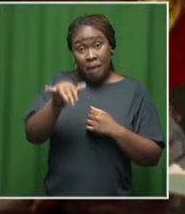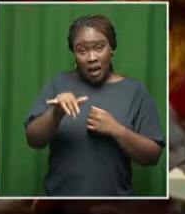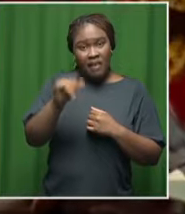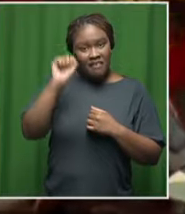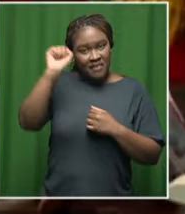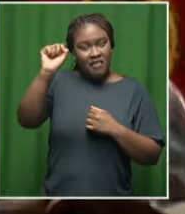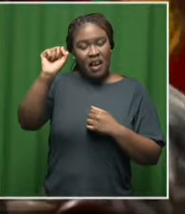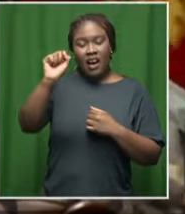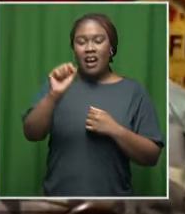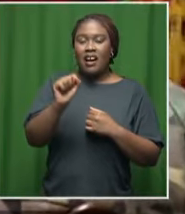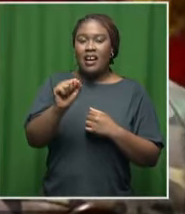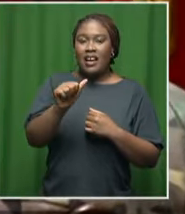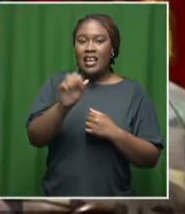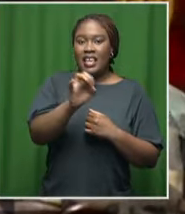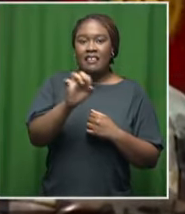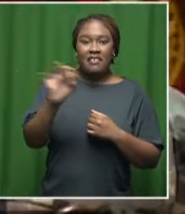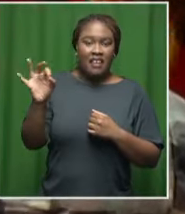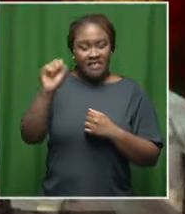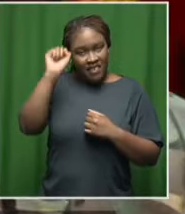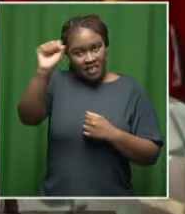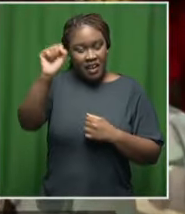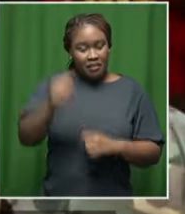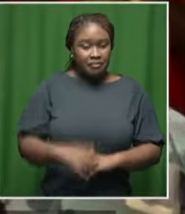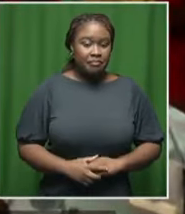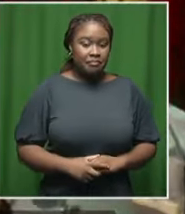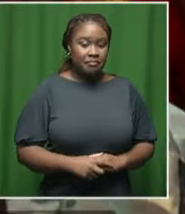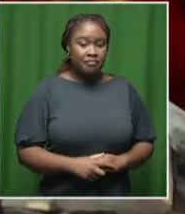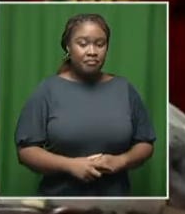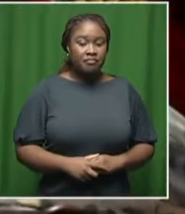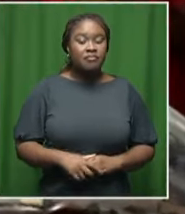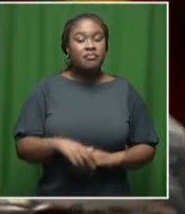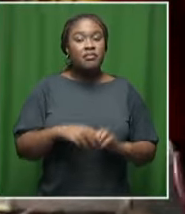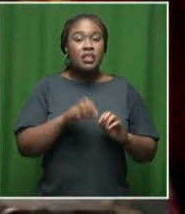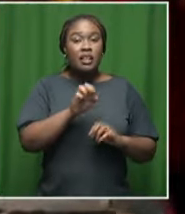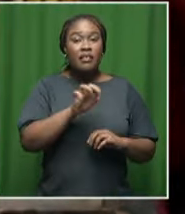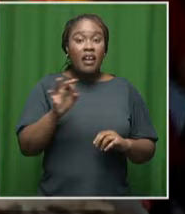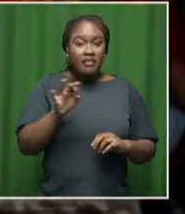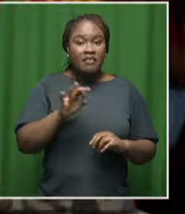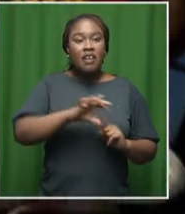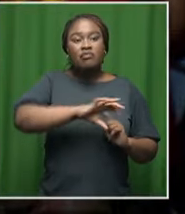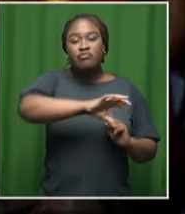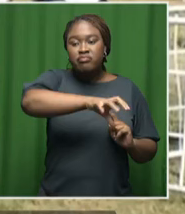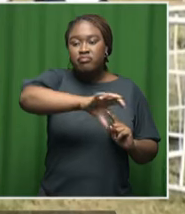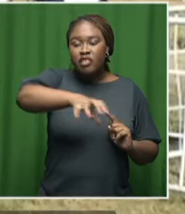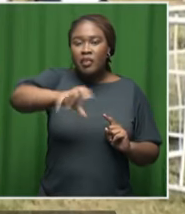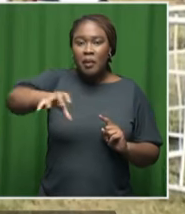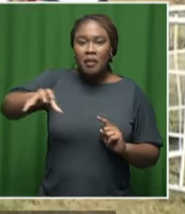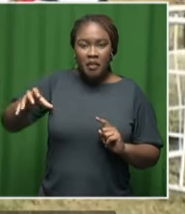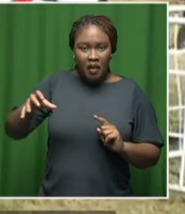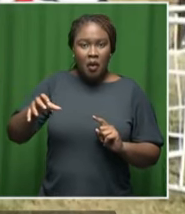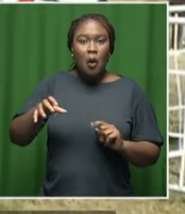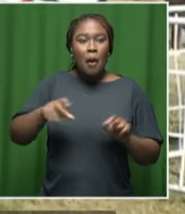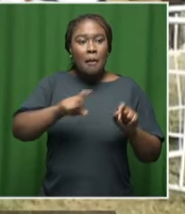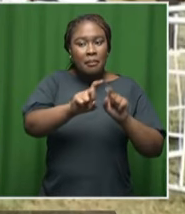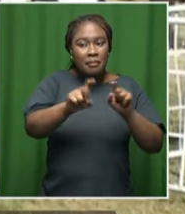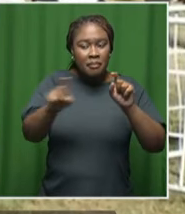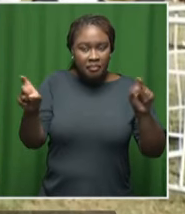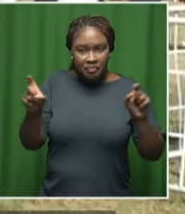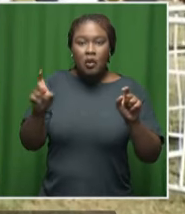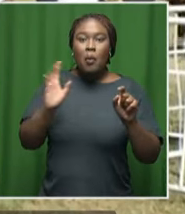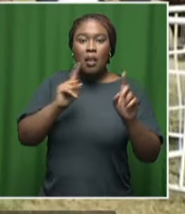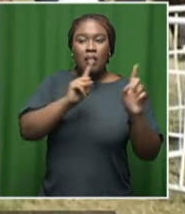EFF is expected to continue its nationwide manifesto launch across all provinces ahead of the general elections in May.